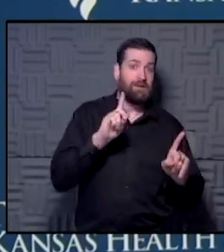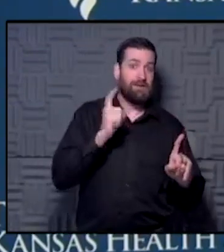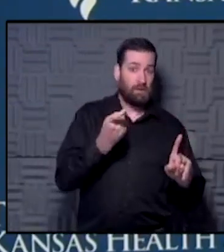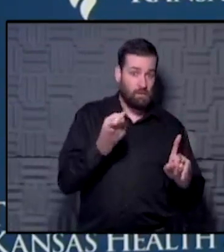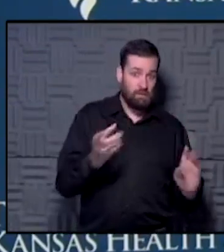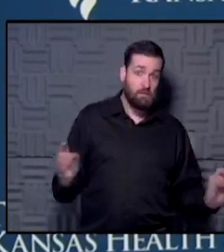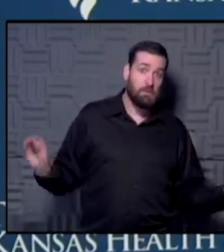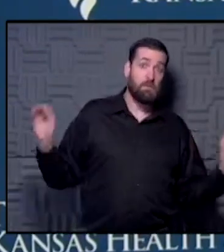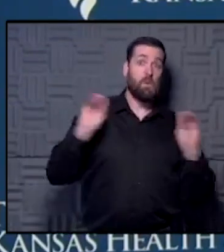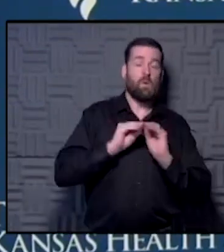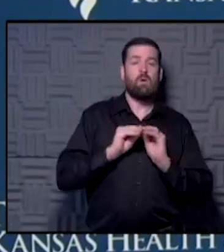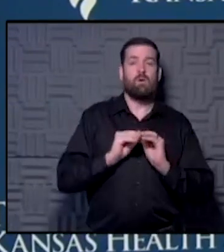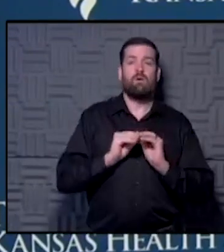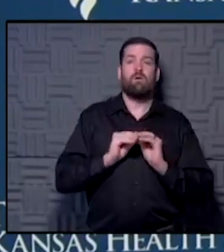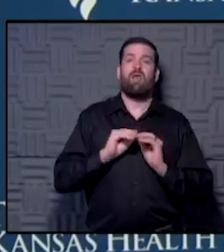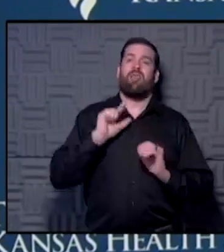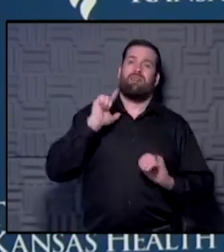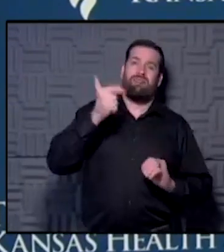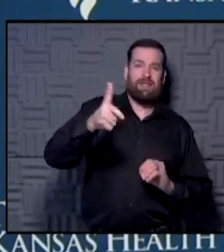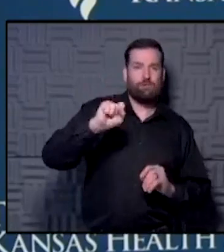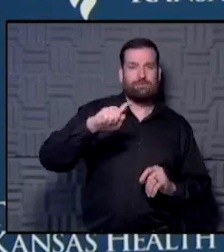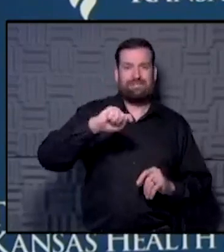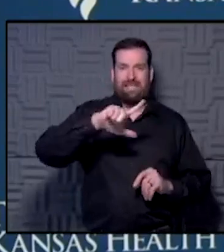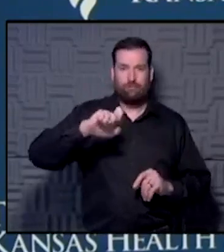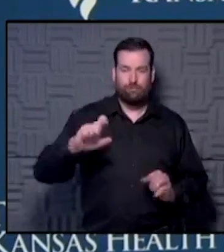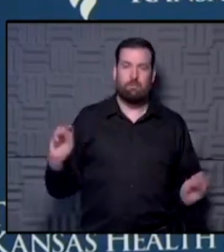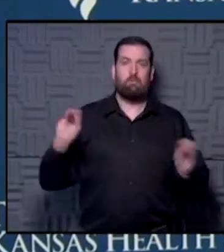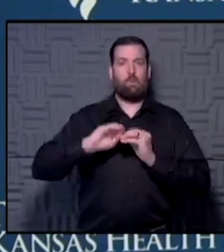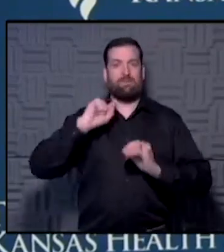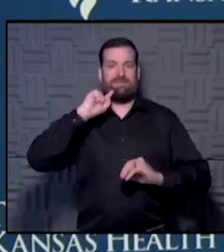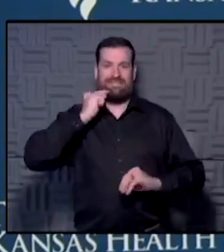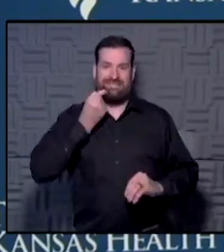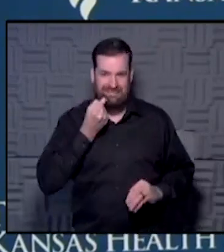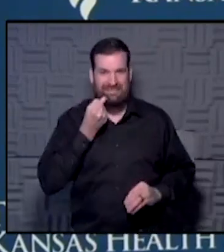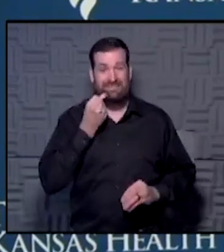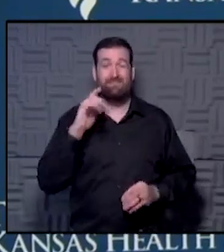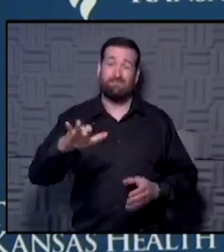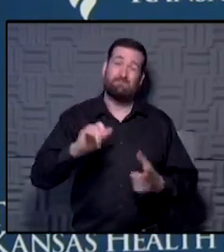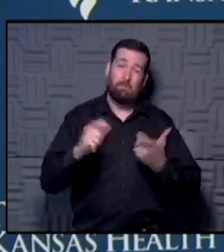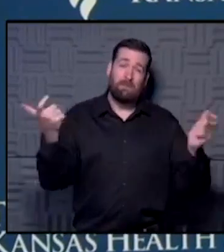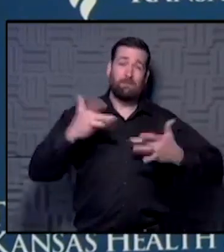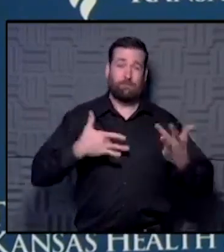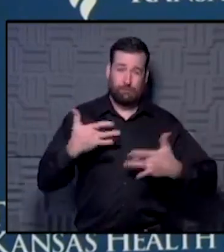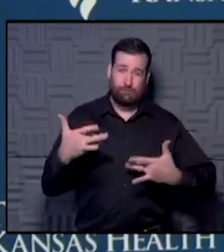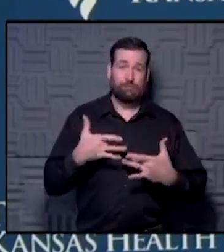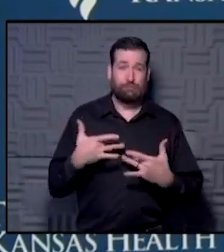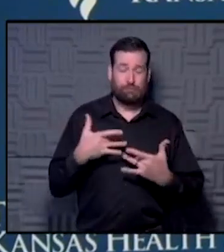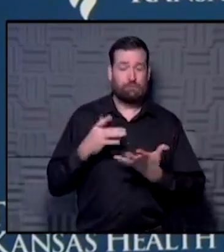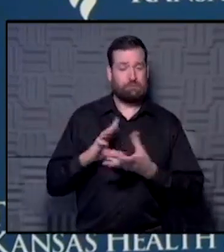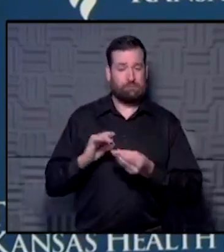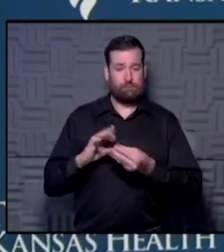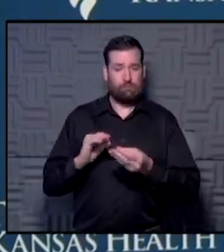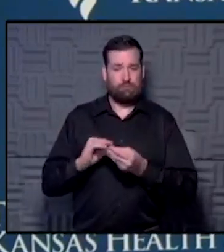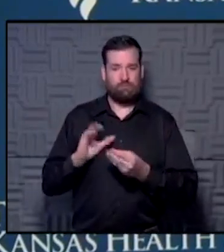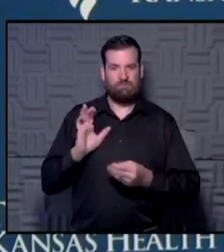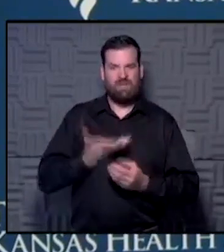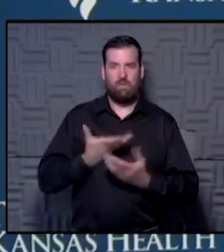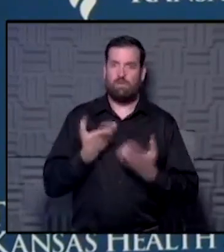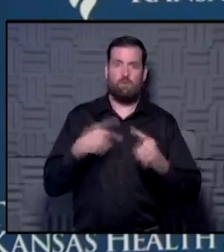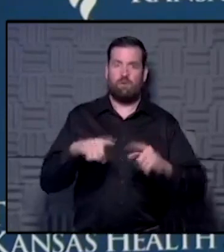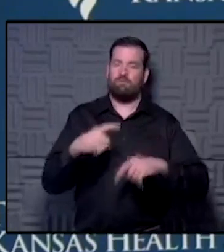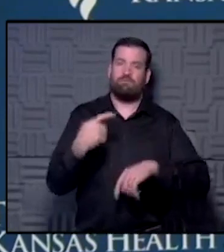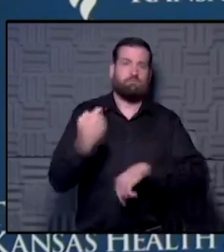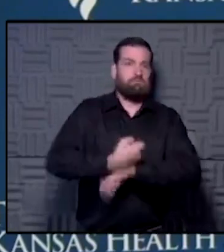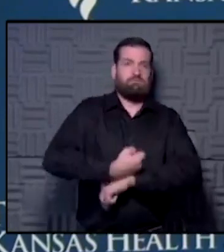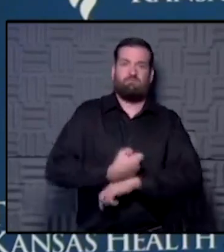volume are more advanced cancers. And I know that I stated that that was my biggest concern during our huge shutdown during those